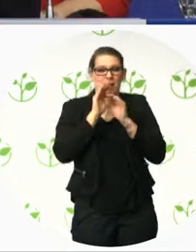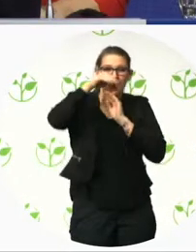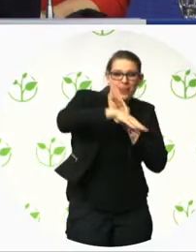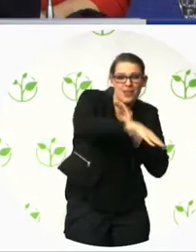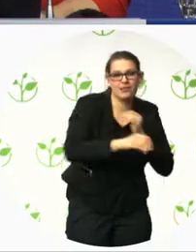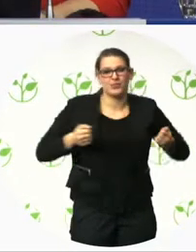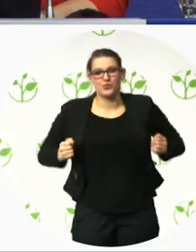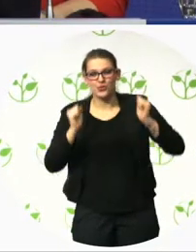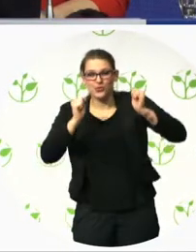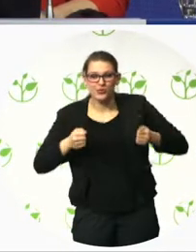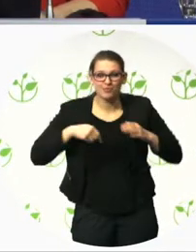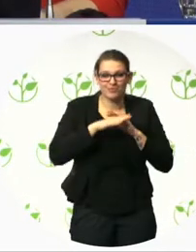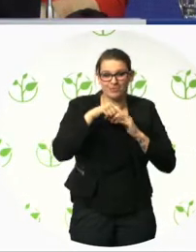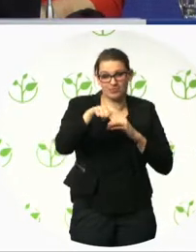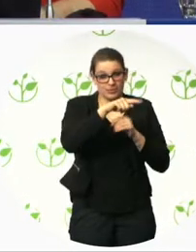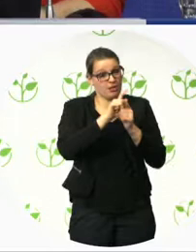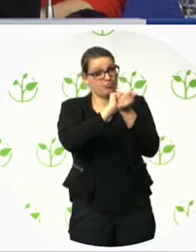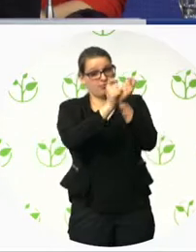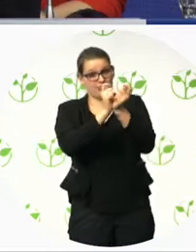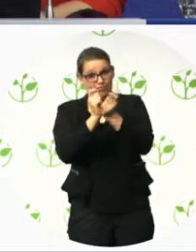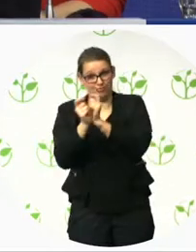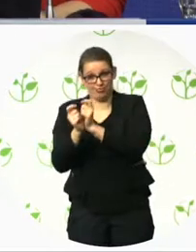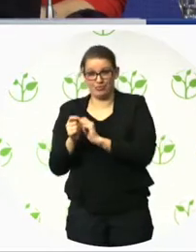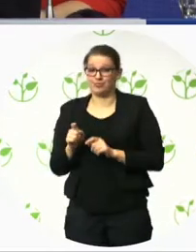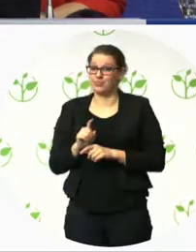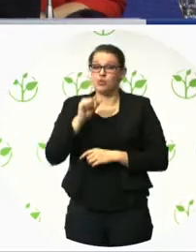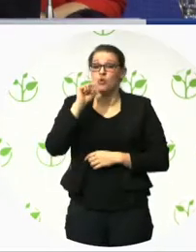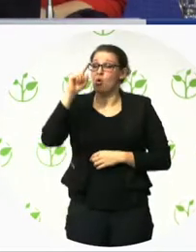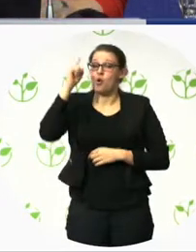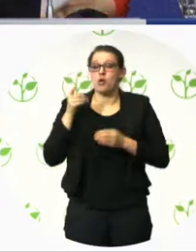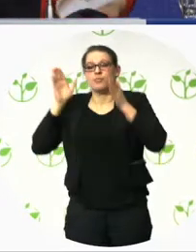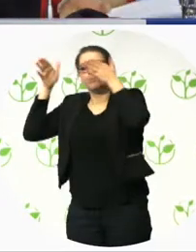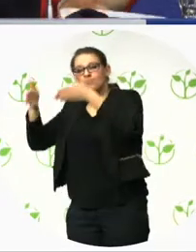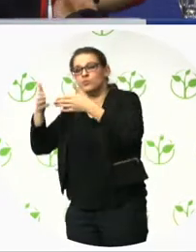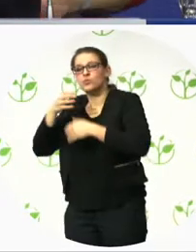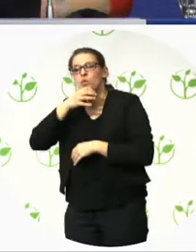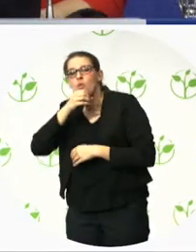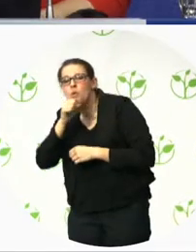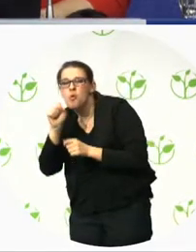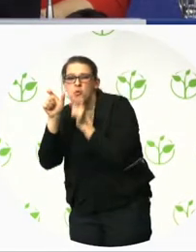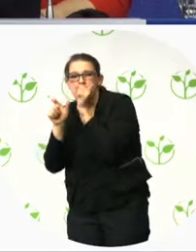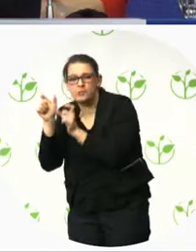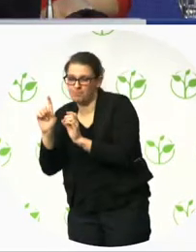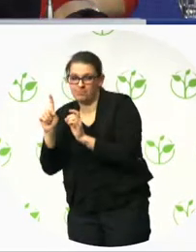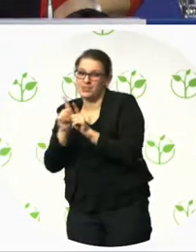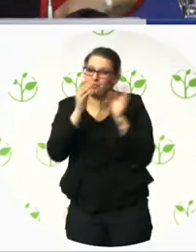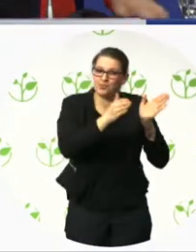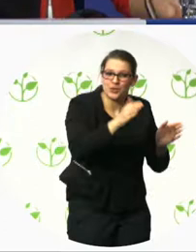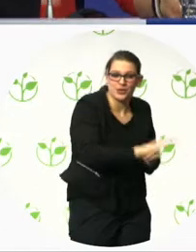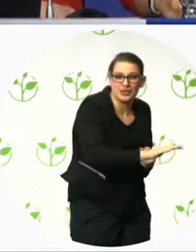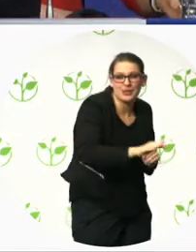So we have playgrounds accessible for children, and new playgrounds built should be accessible.